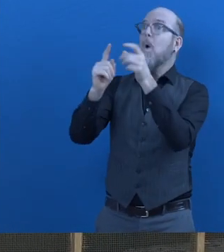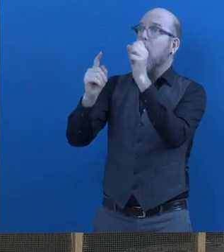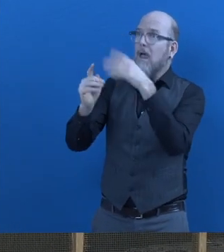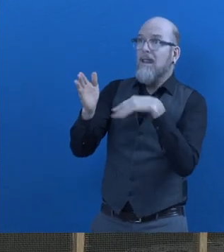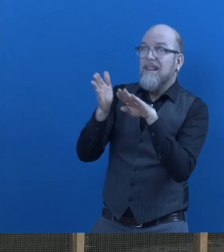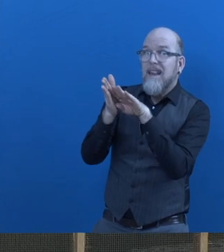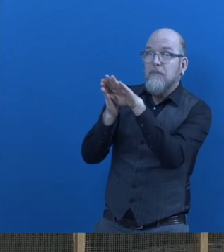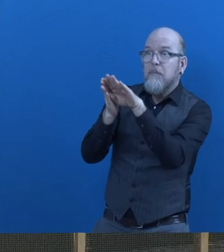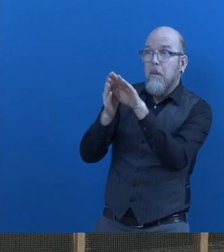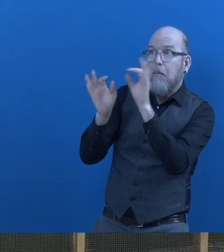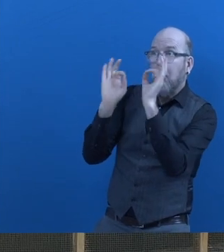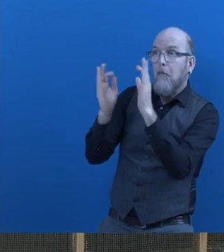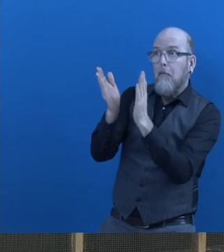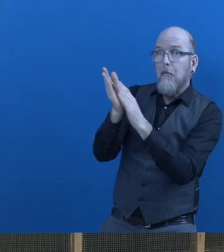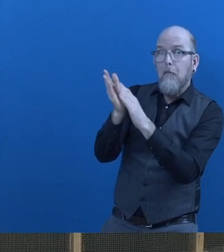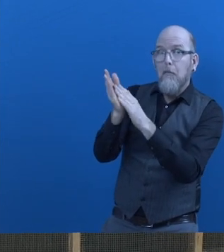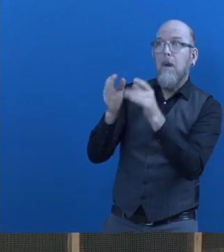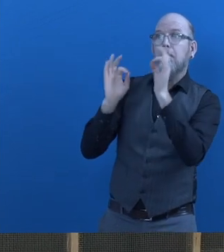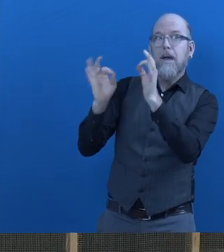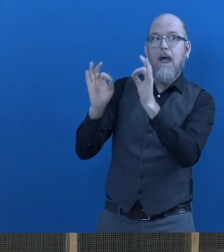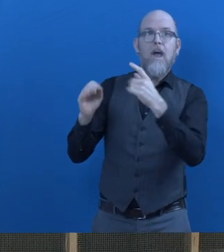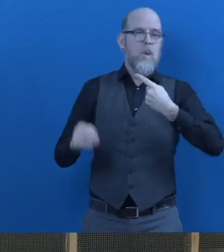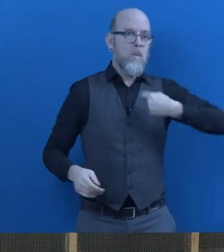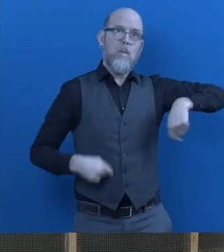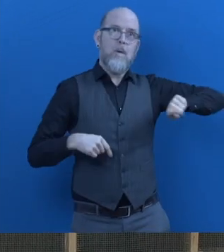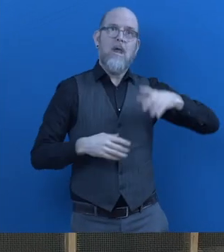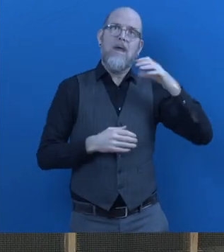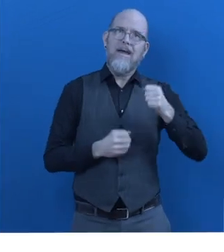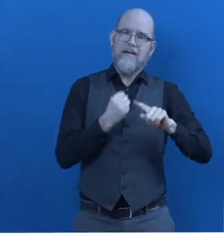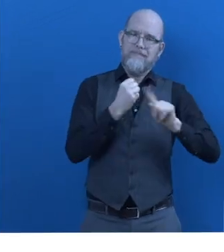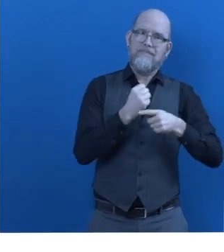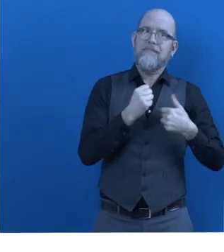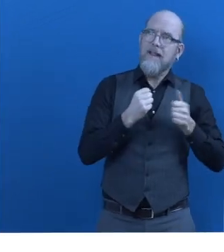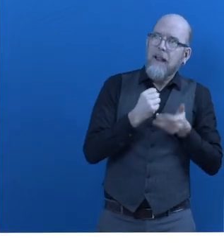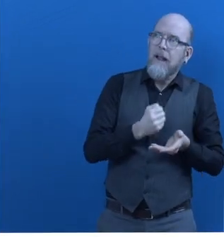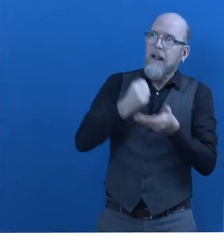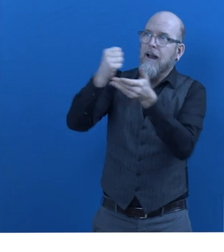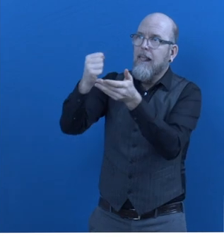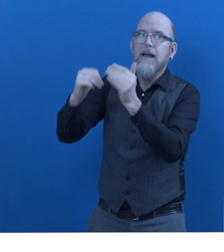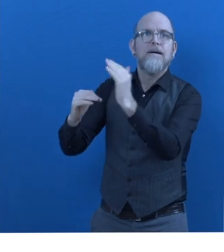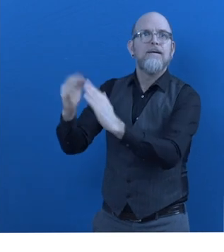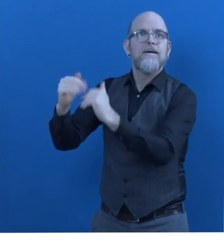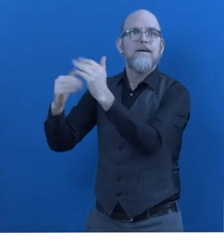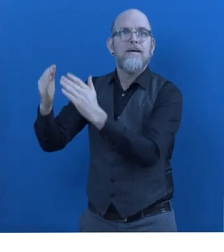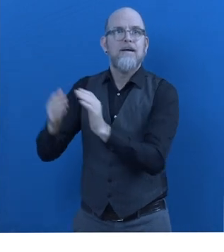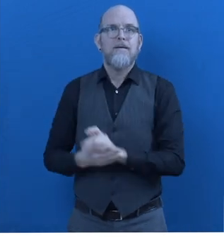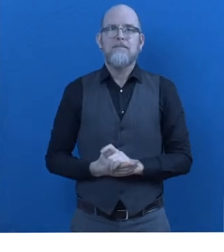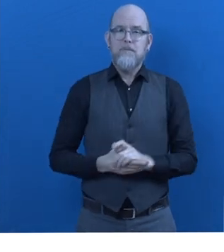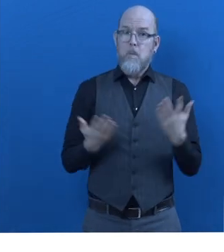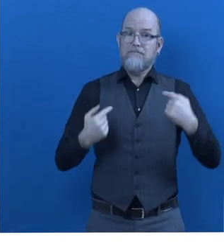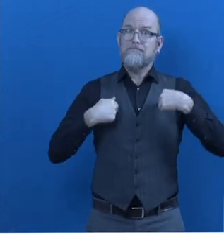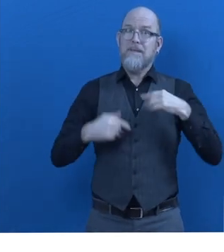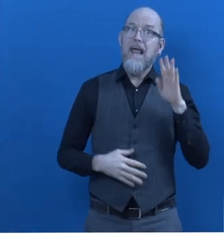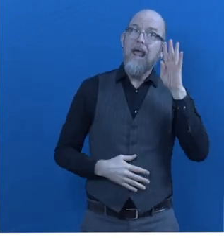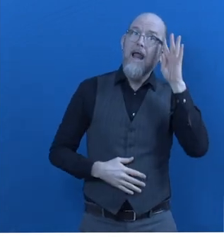developing their skills we are providing some financial support what is unique and innovative about ujjawal